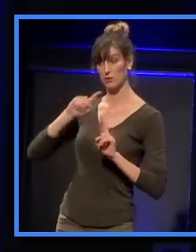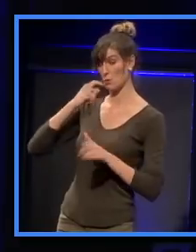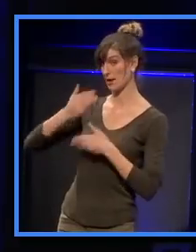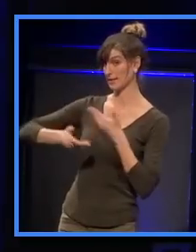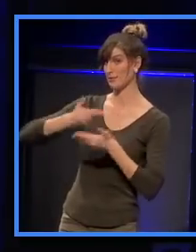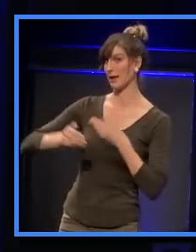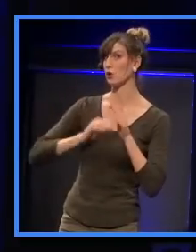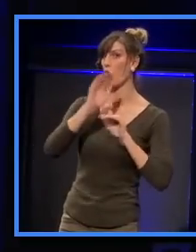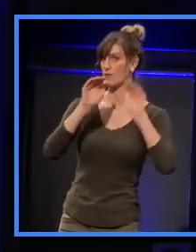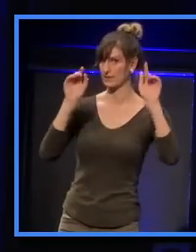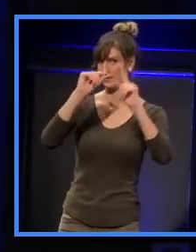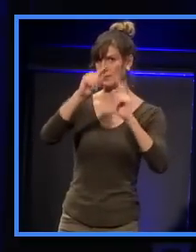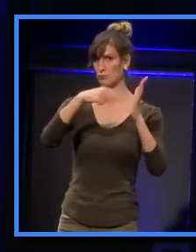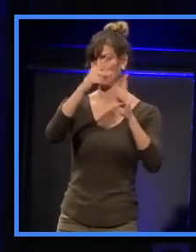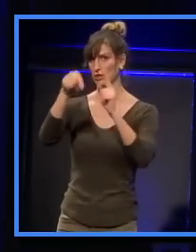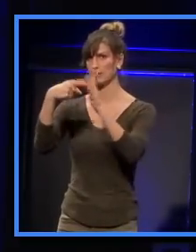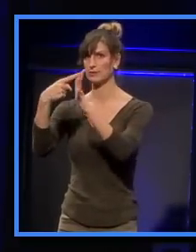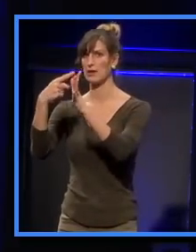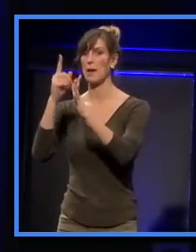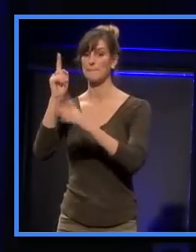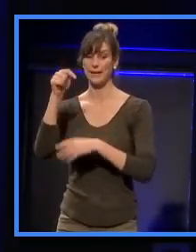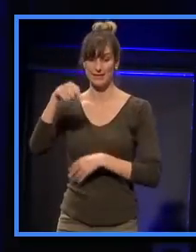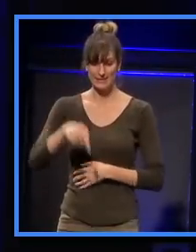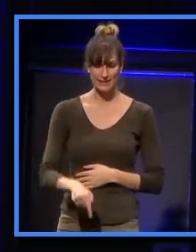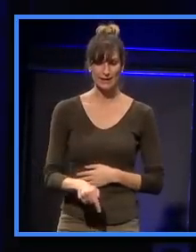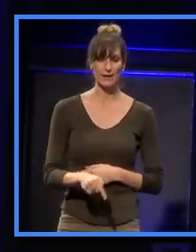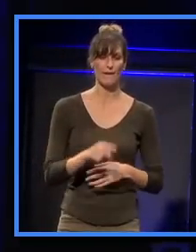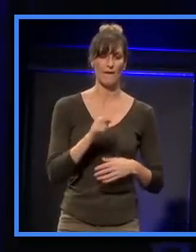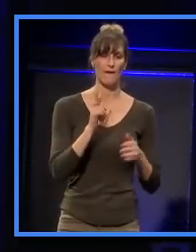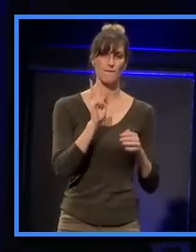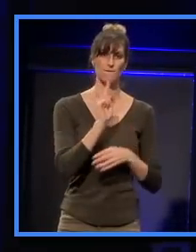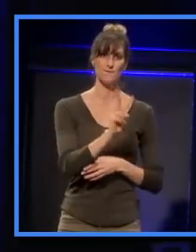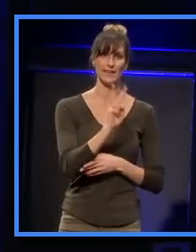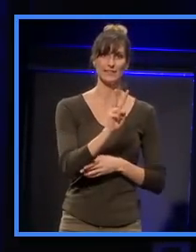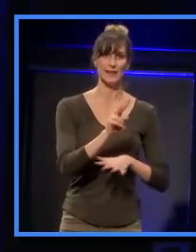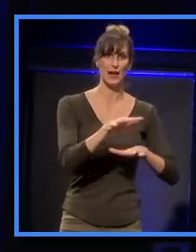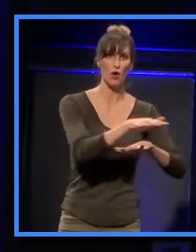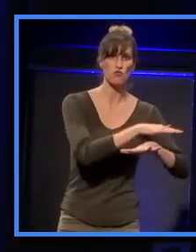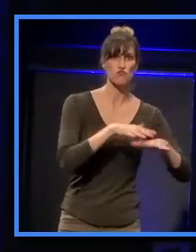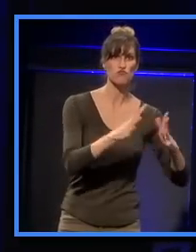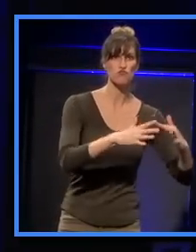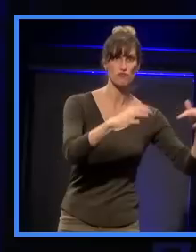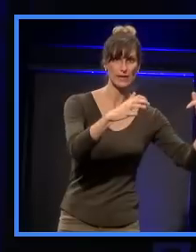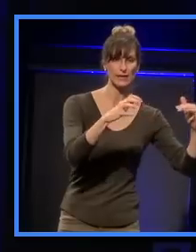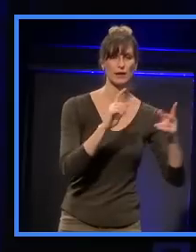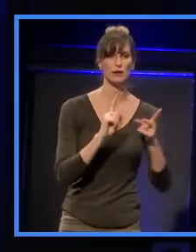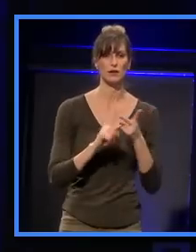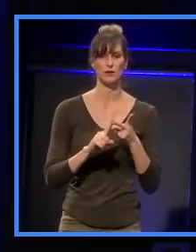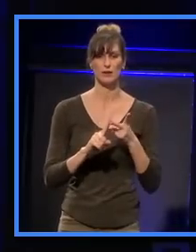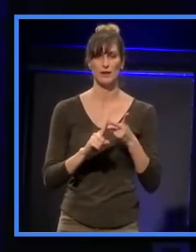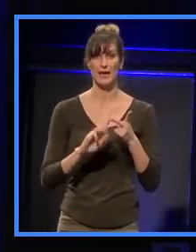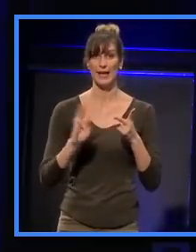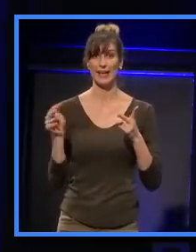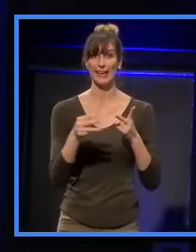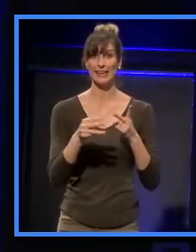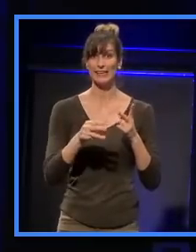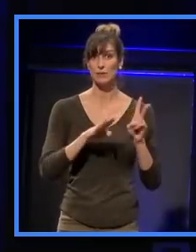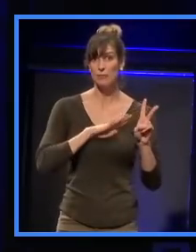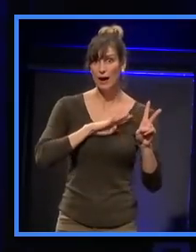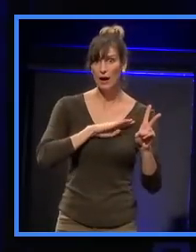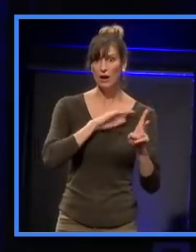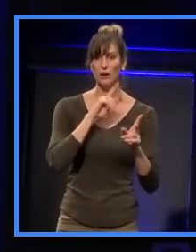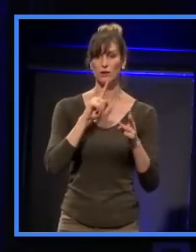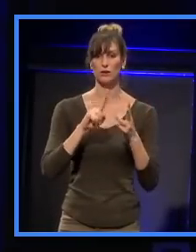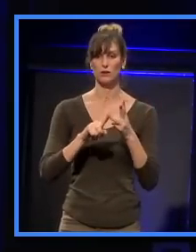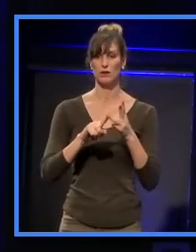as well. But here in Auckland, Vector Arena, Eden Park, anybody involved in the Auckland Theatre Company, the new theatre